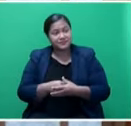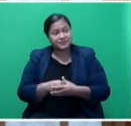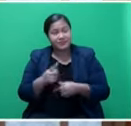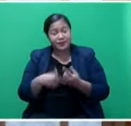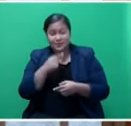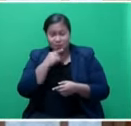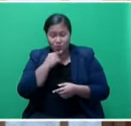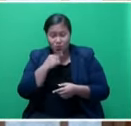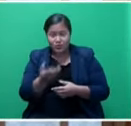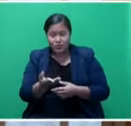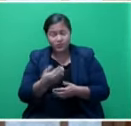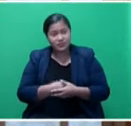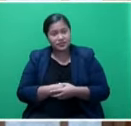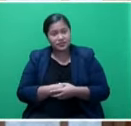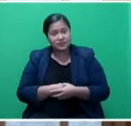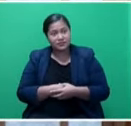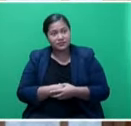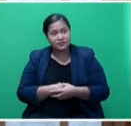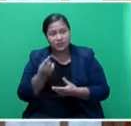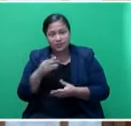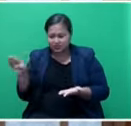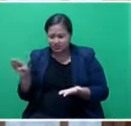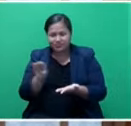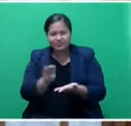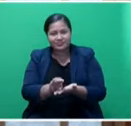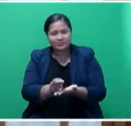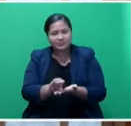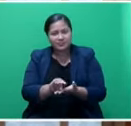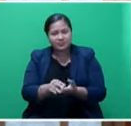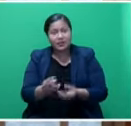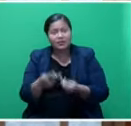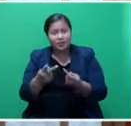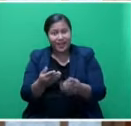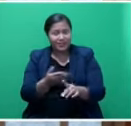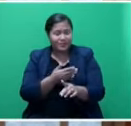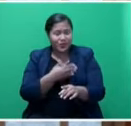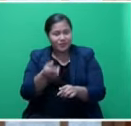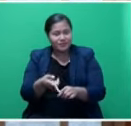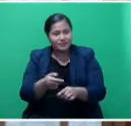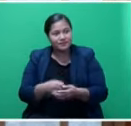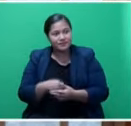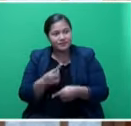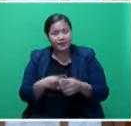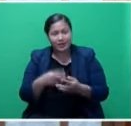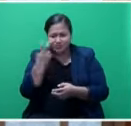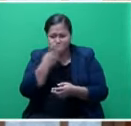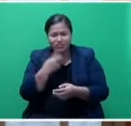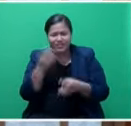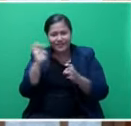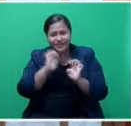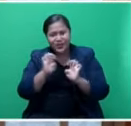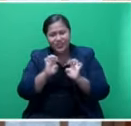loans and the grants which have been provided prior regarding, we had mentioned the monitoring and evaluation